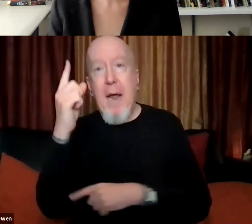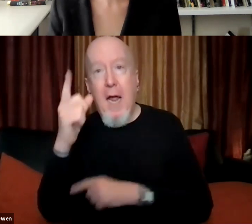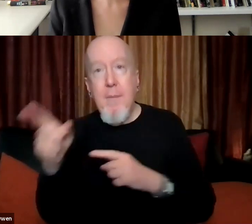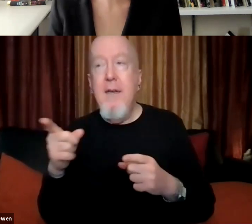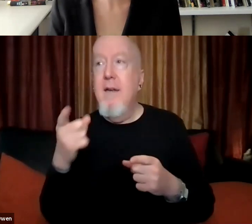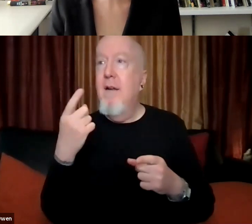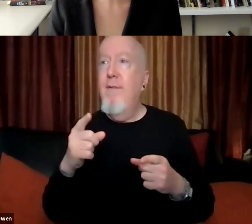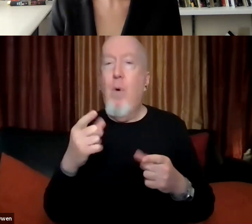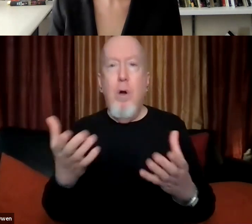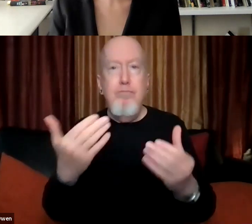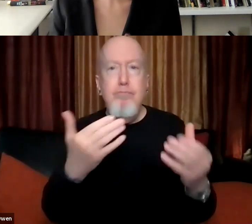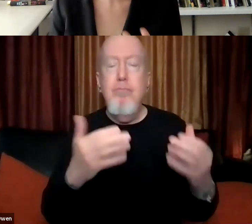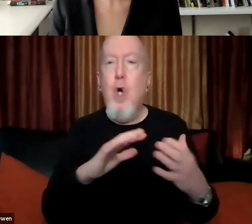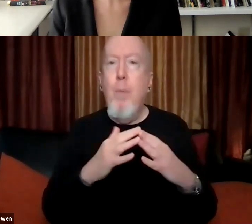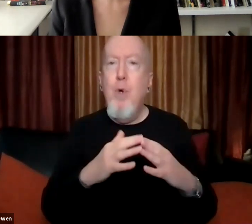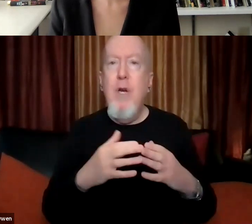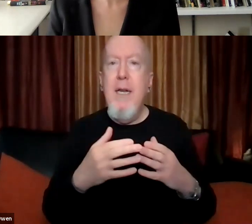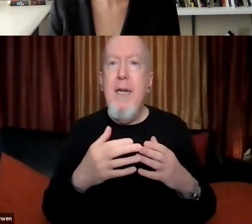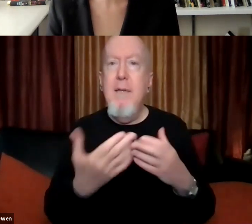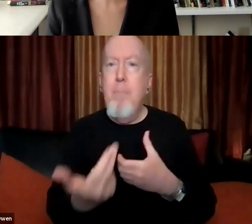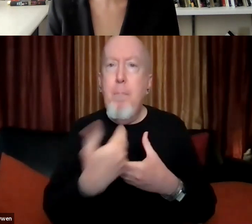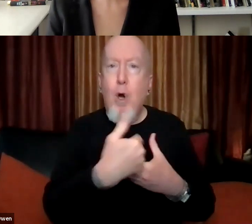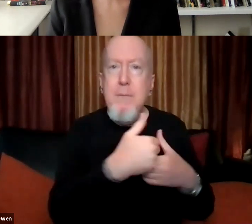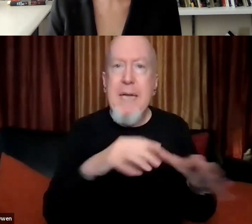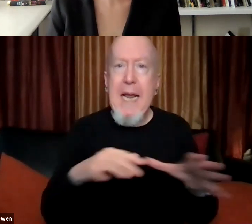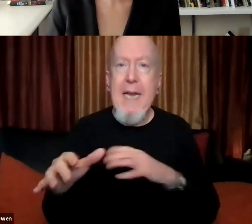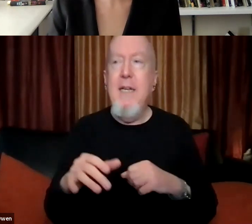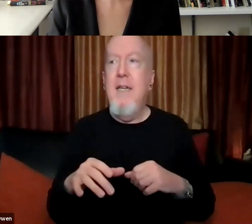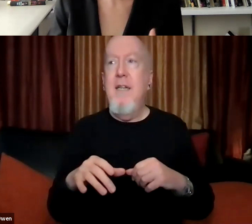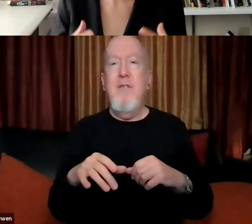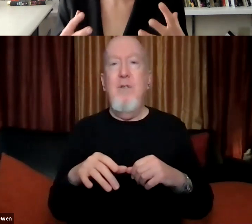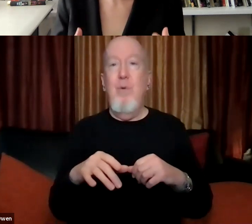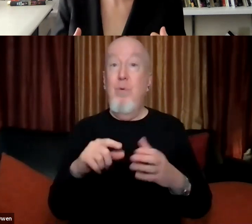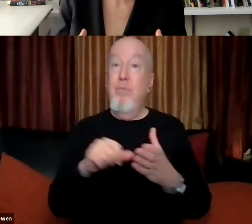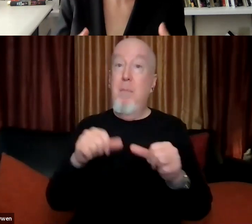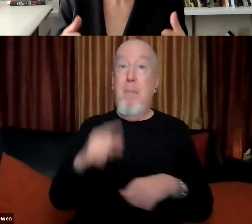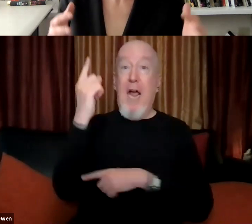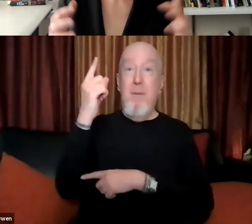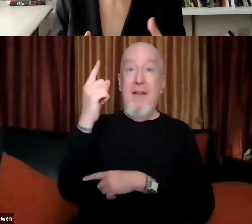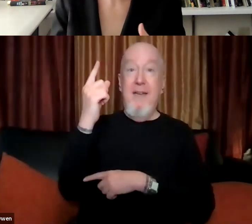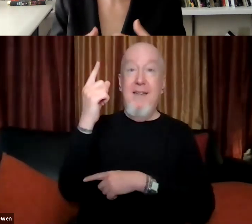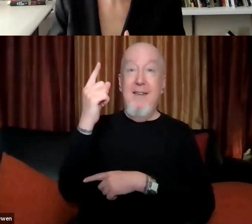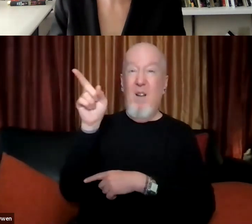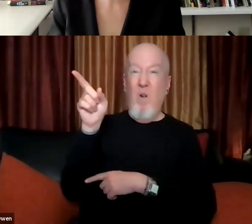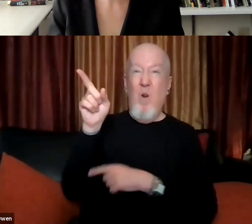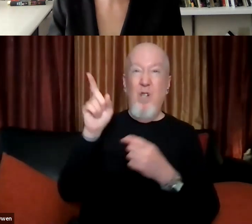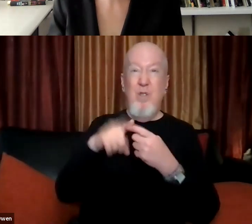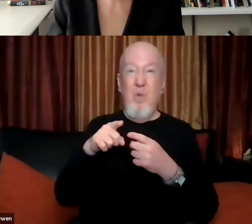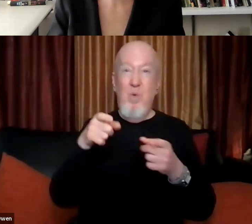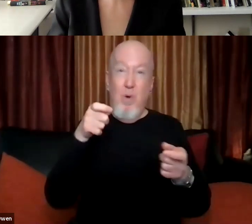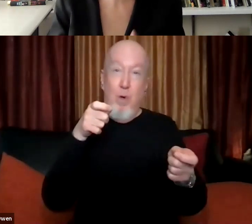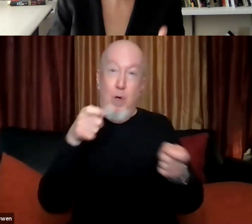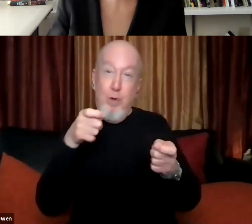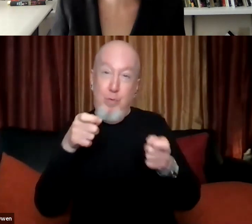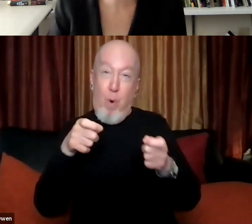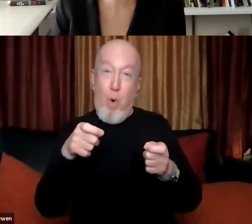of community participation as one way to get away from that idea that monuments are about kind of controlling and producing a unitary narrative